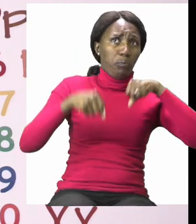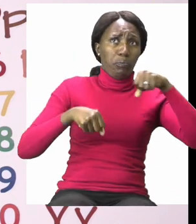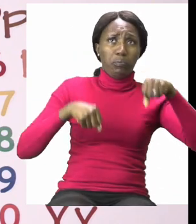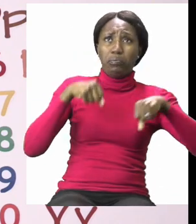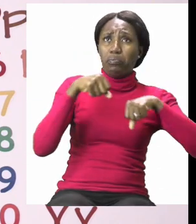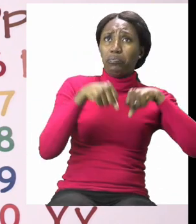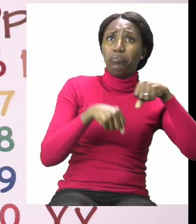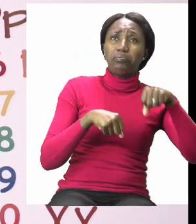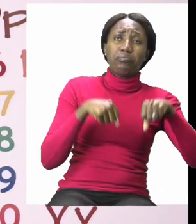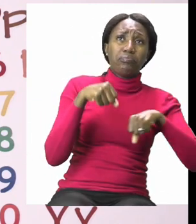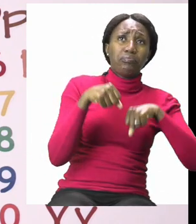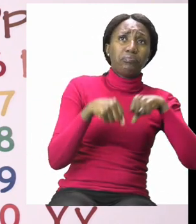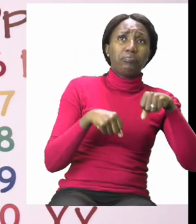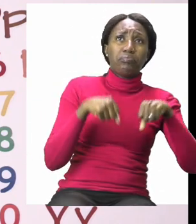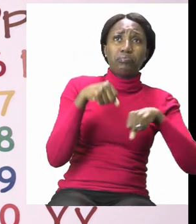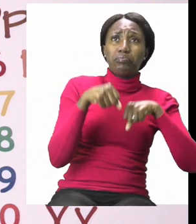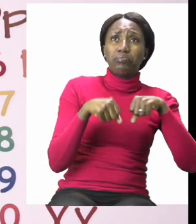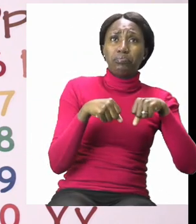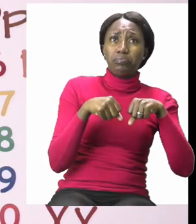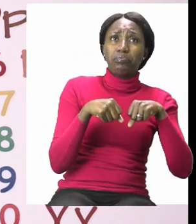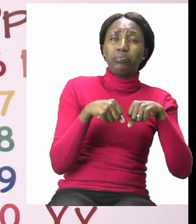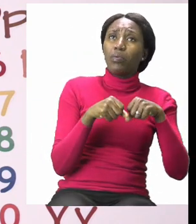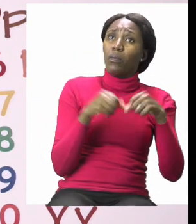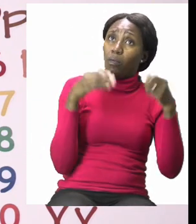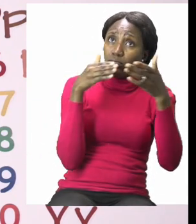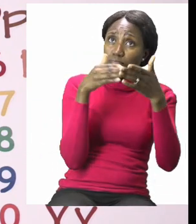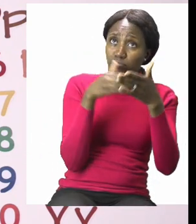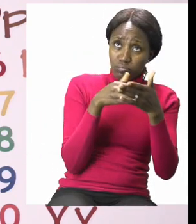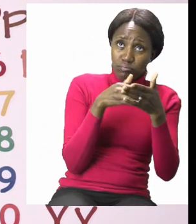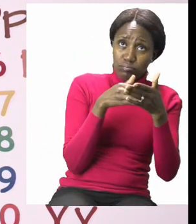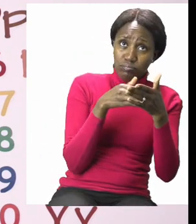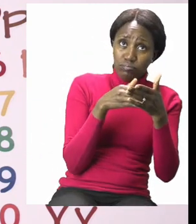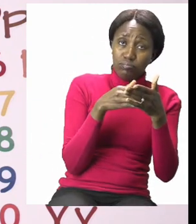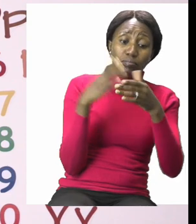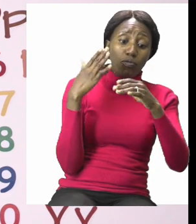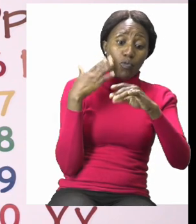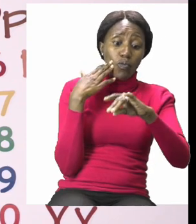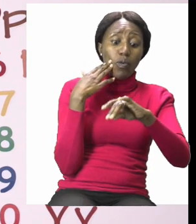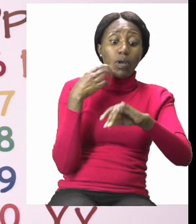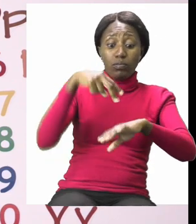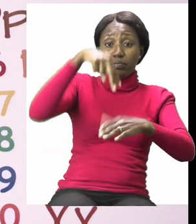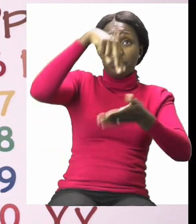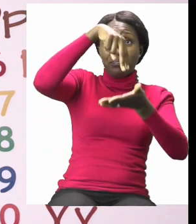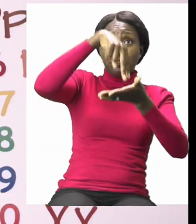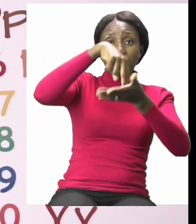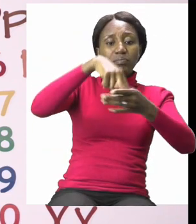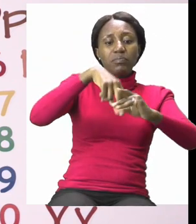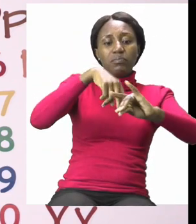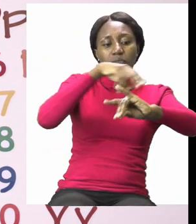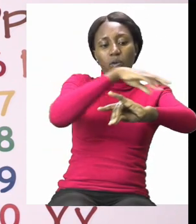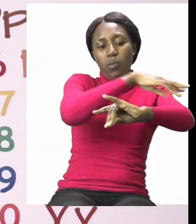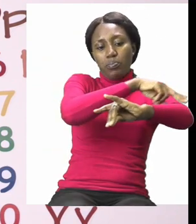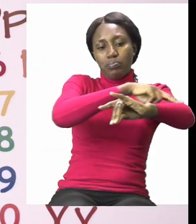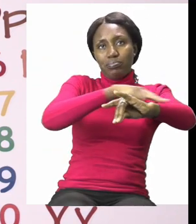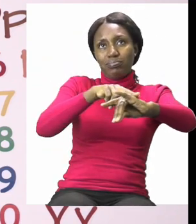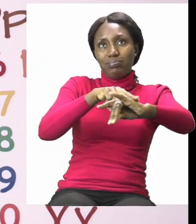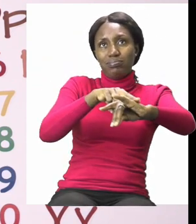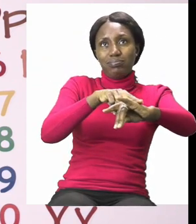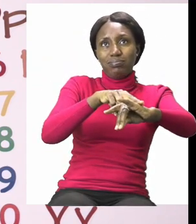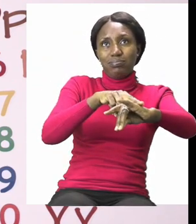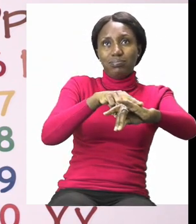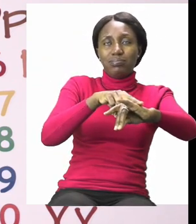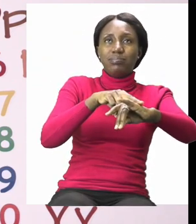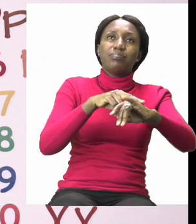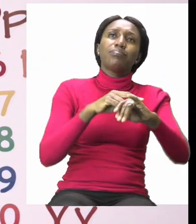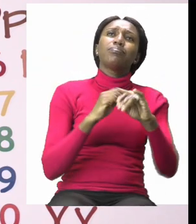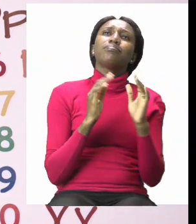on the road needs to stop when someone is crossing. So your job is to colour